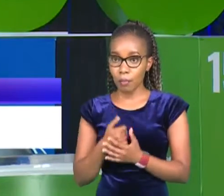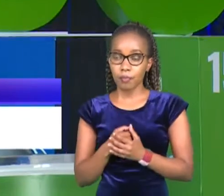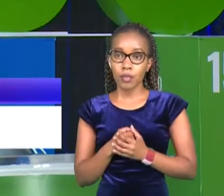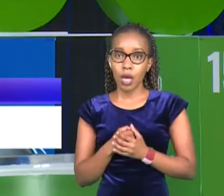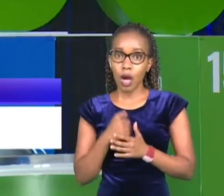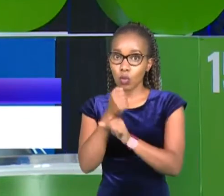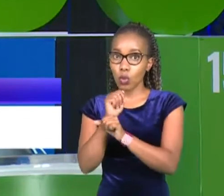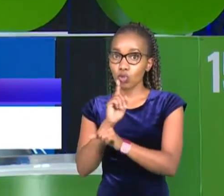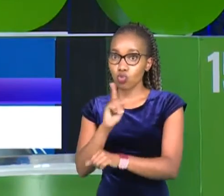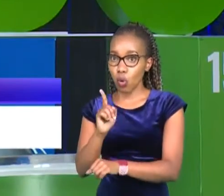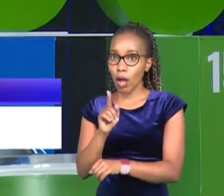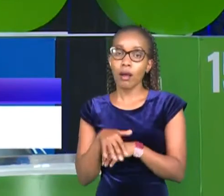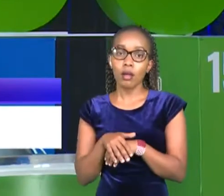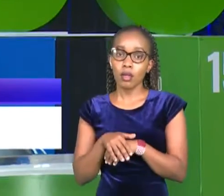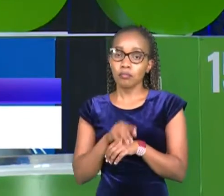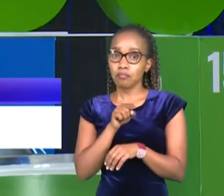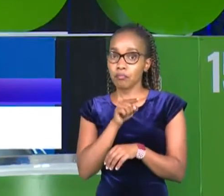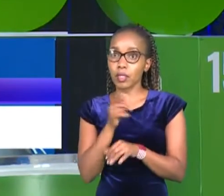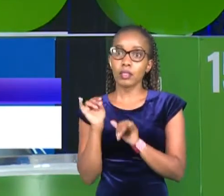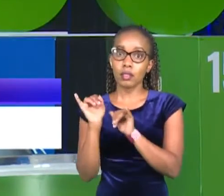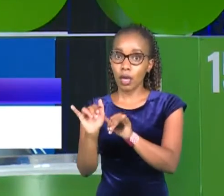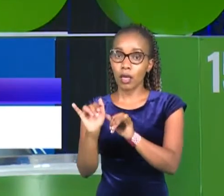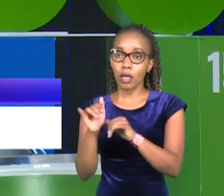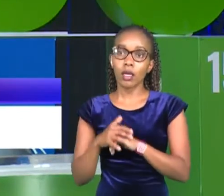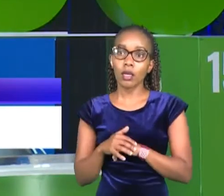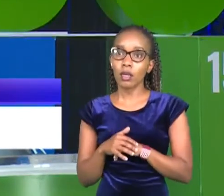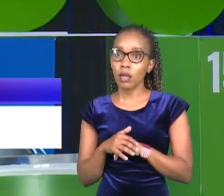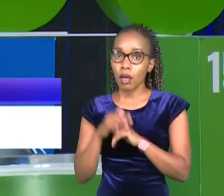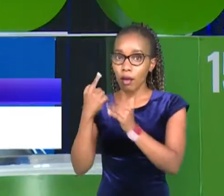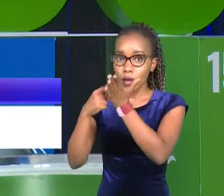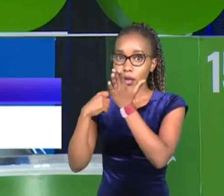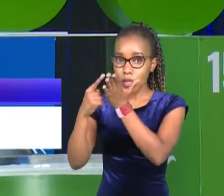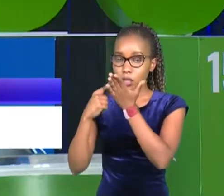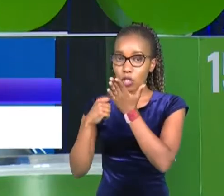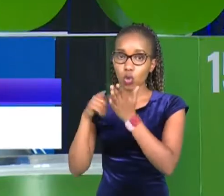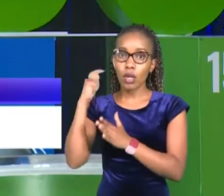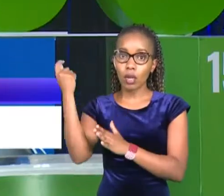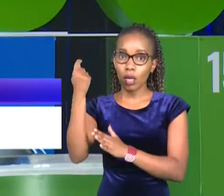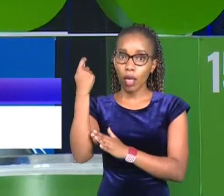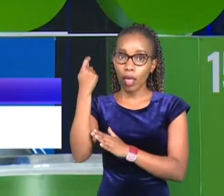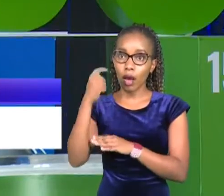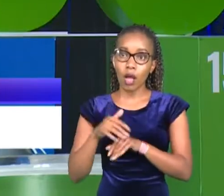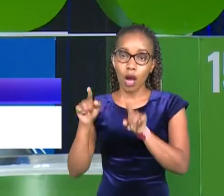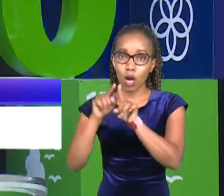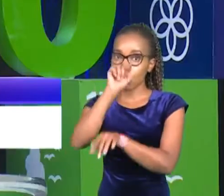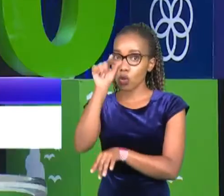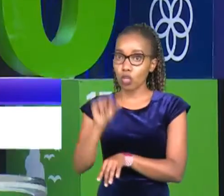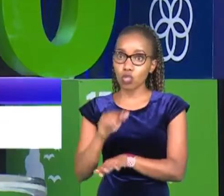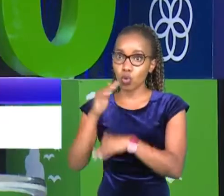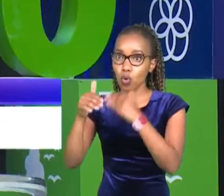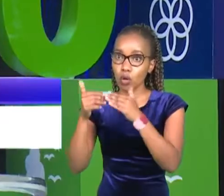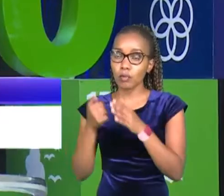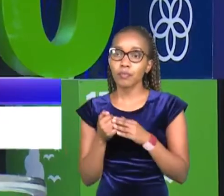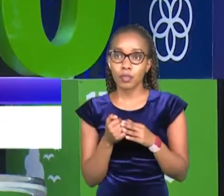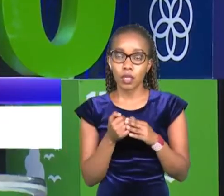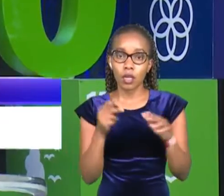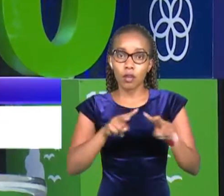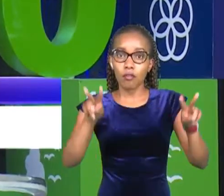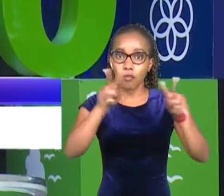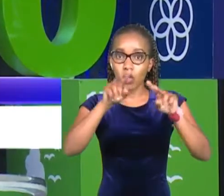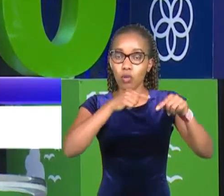to ensure that this remains part of the discussion in Kenya and regionally. The value of sustainability